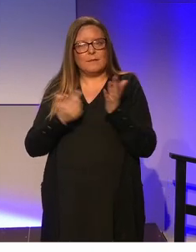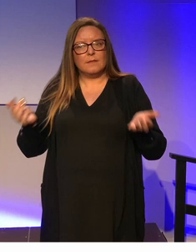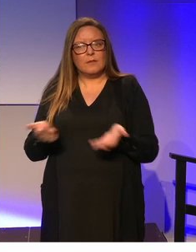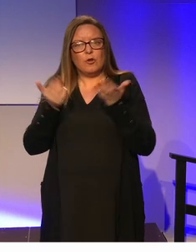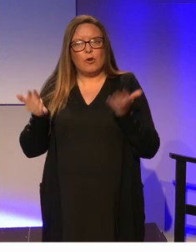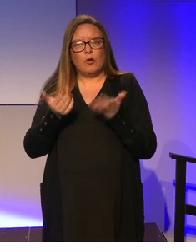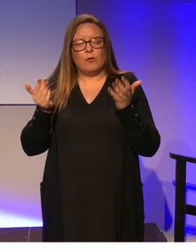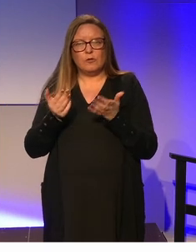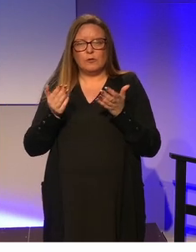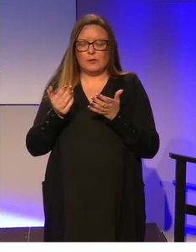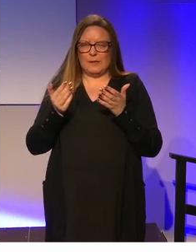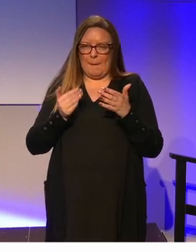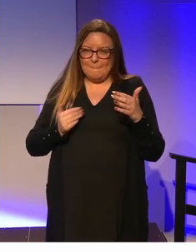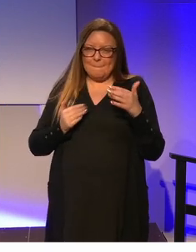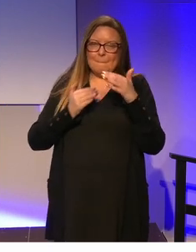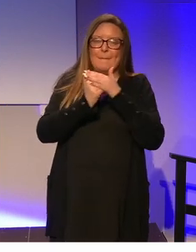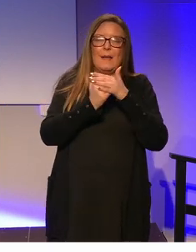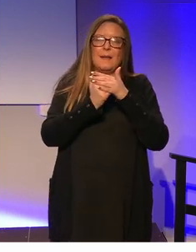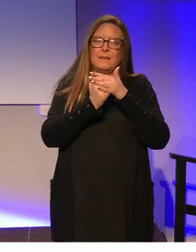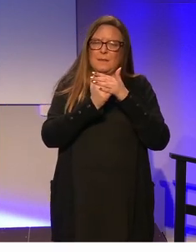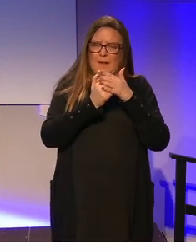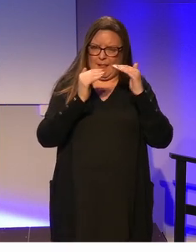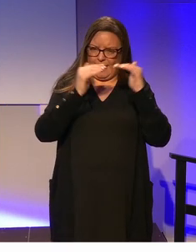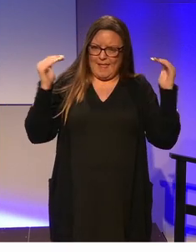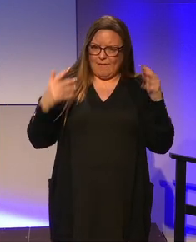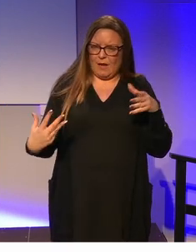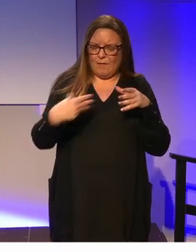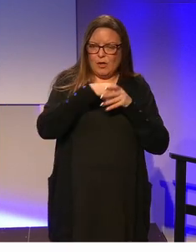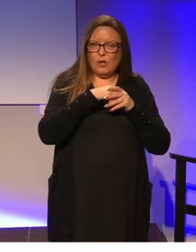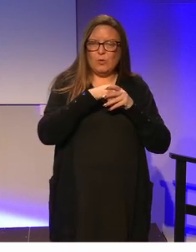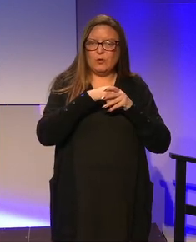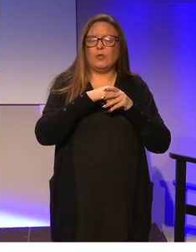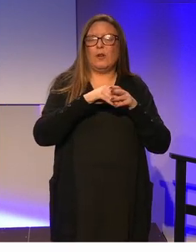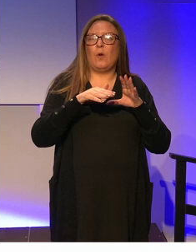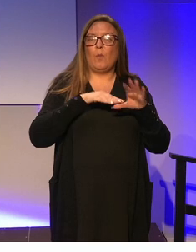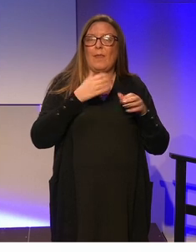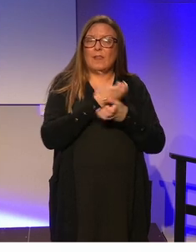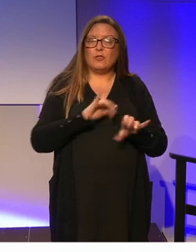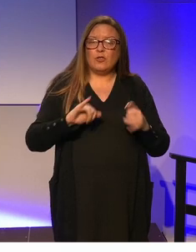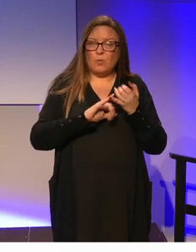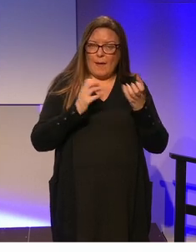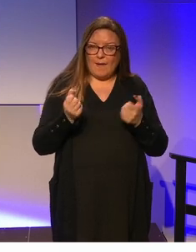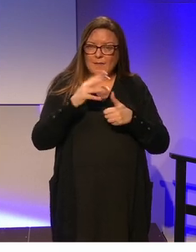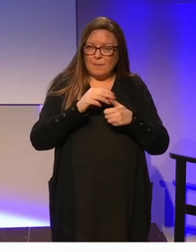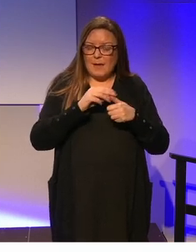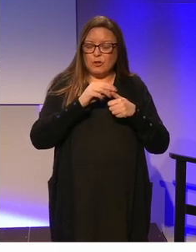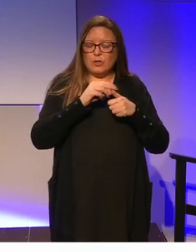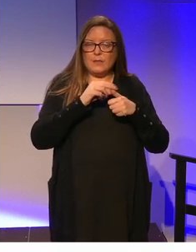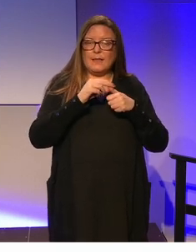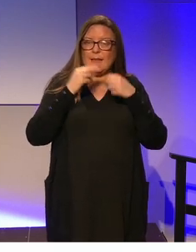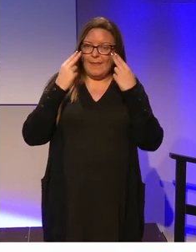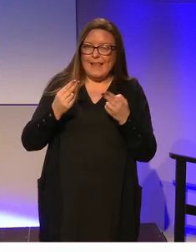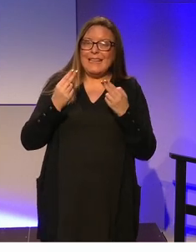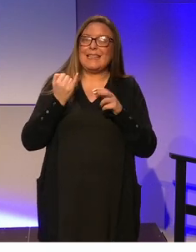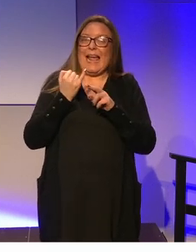the maximum possible level of inclusion of pupils with special needs into mainstream schools and of course in 2003 as we